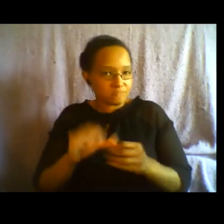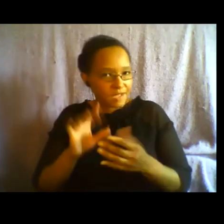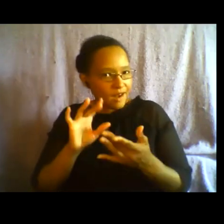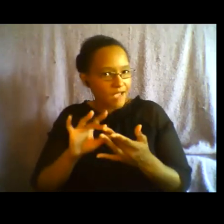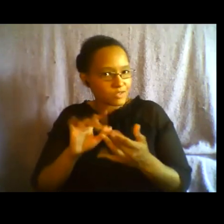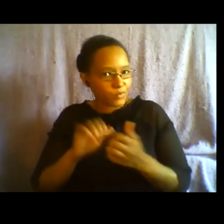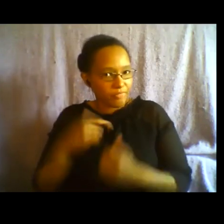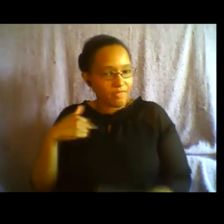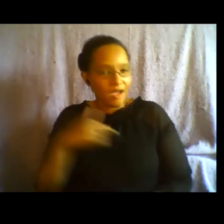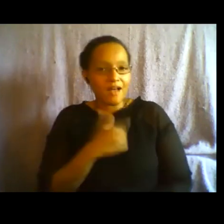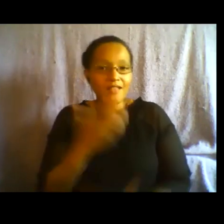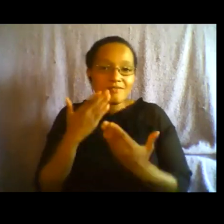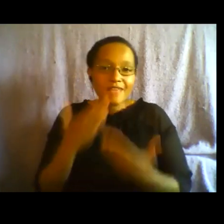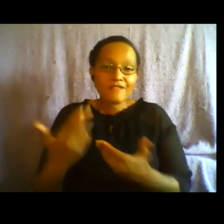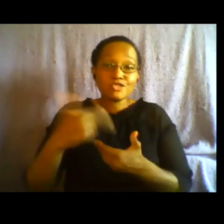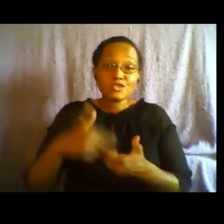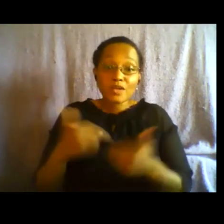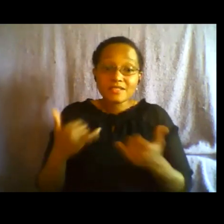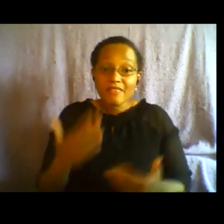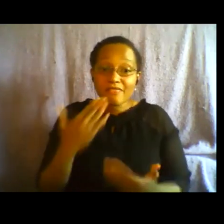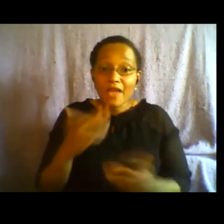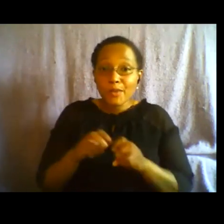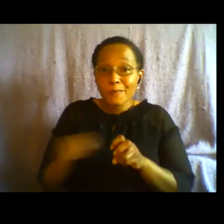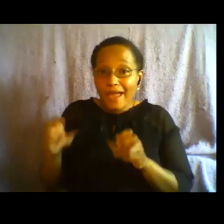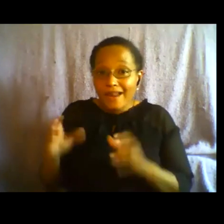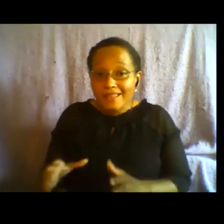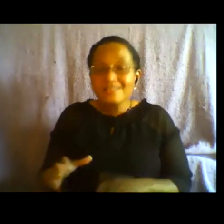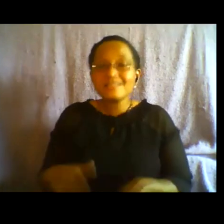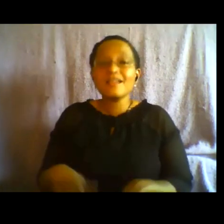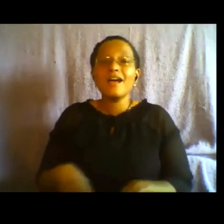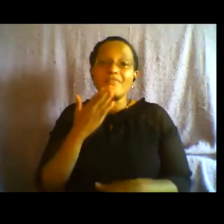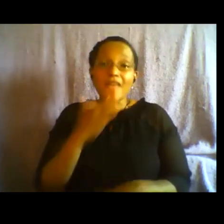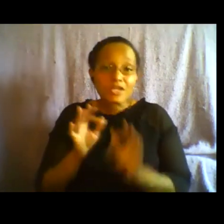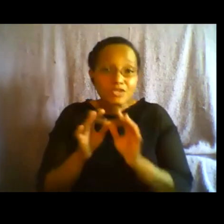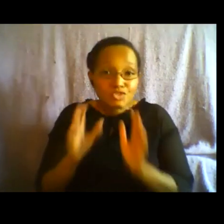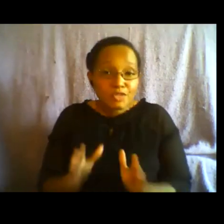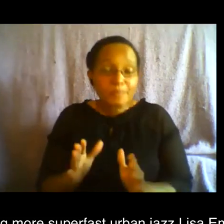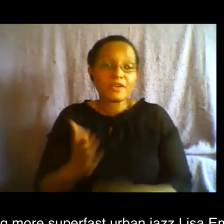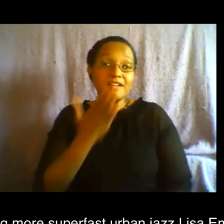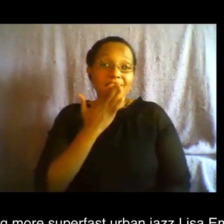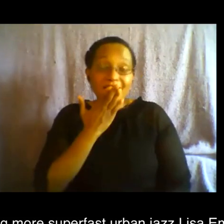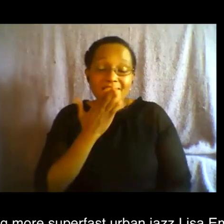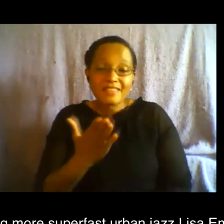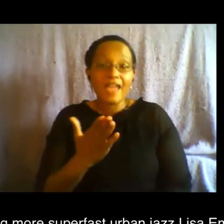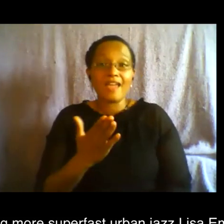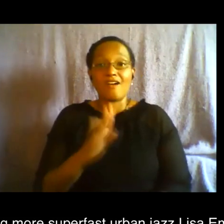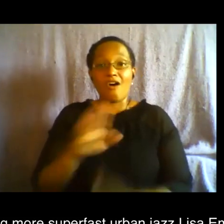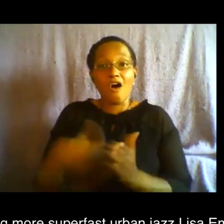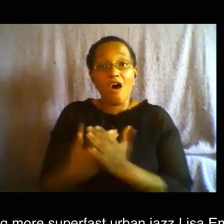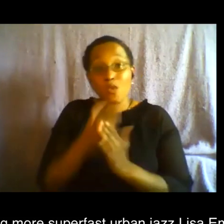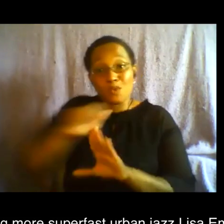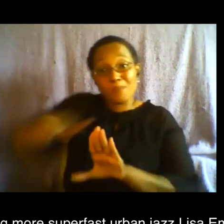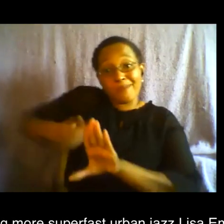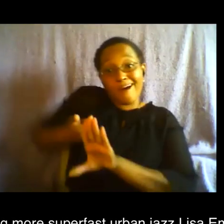nomi antoine maria and india our interpreters annie and ebony and our behind the scenes folks